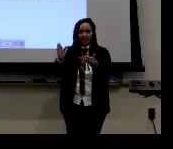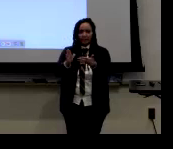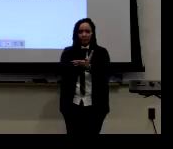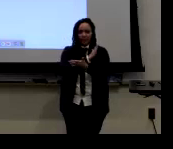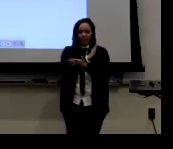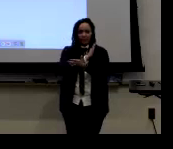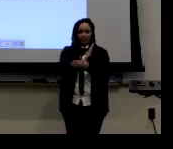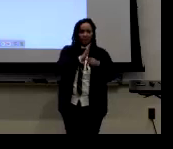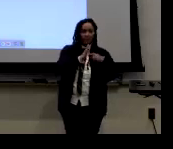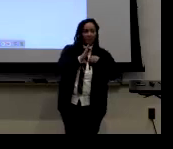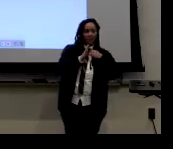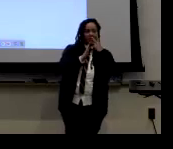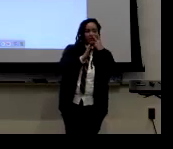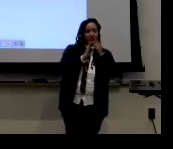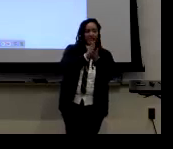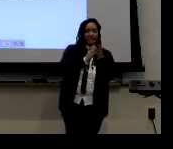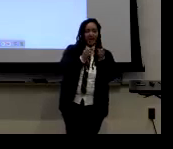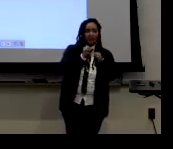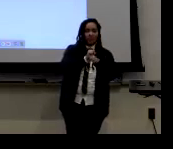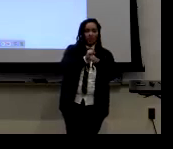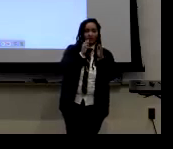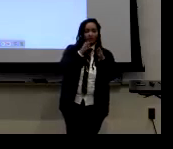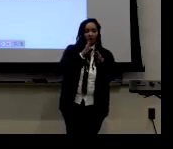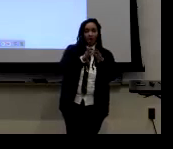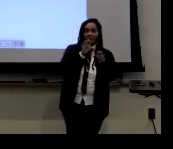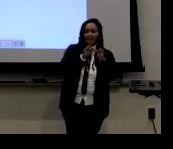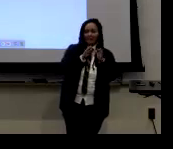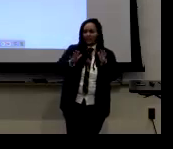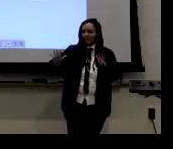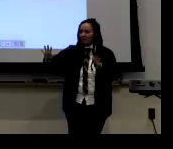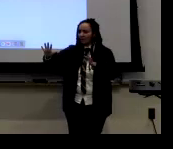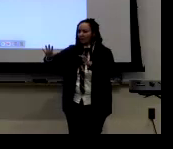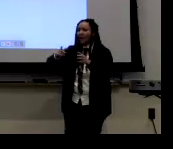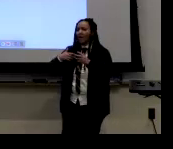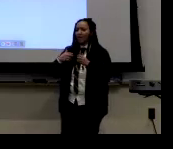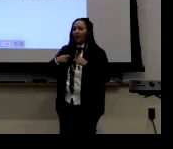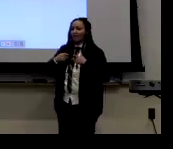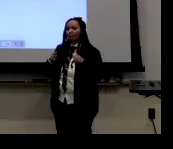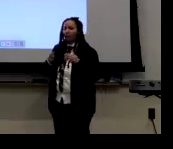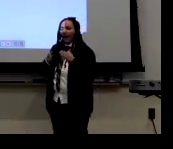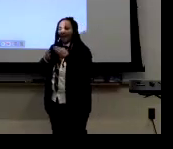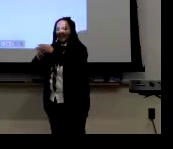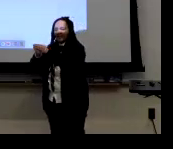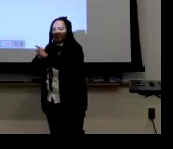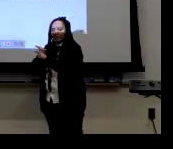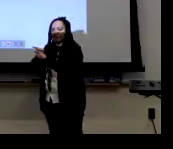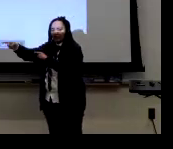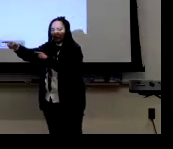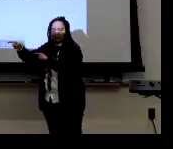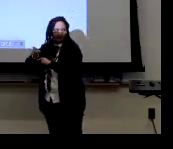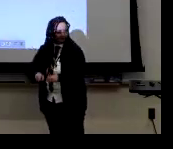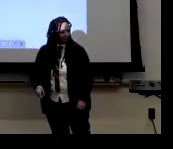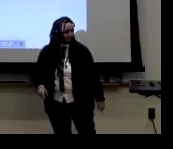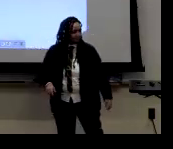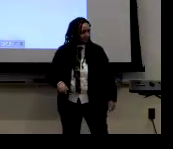gender non-binary. There's more than just feminine and masculine on that chart, so to